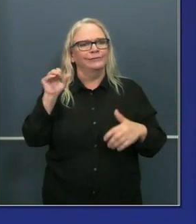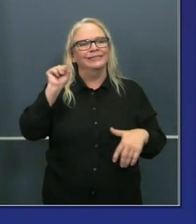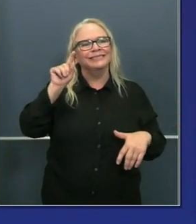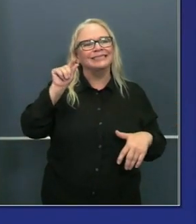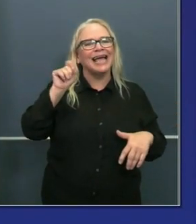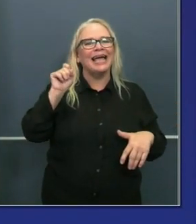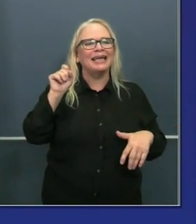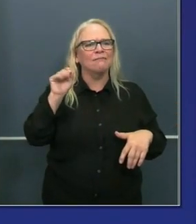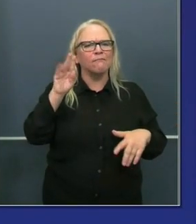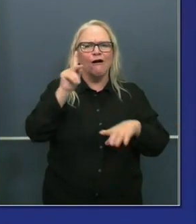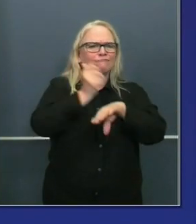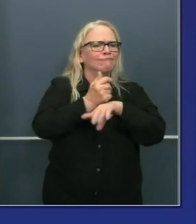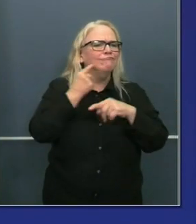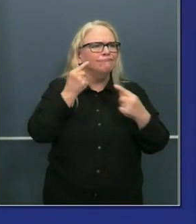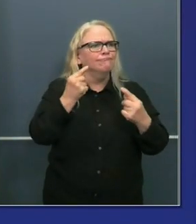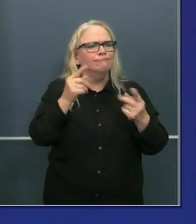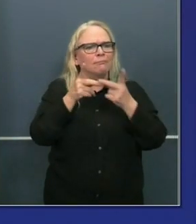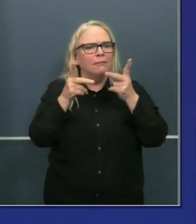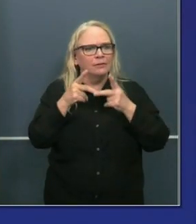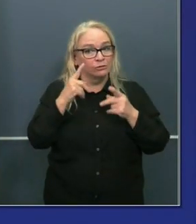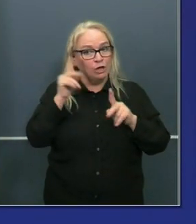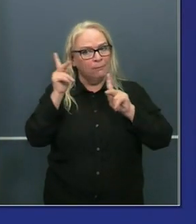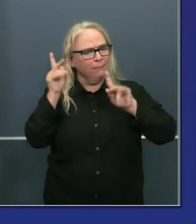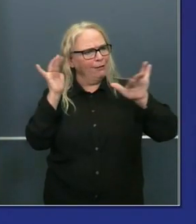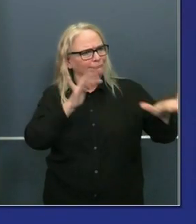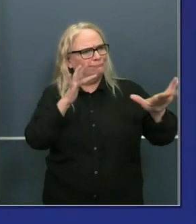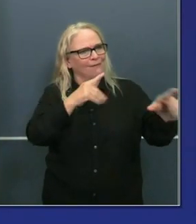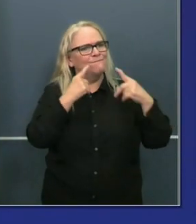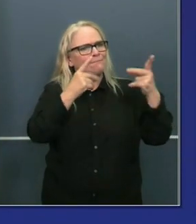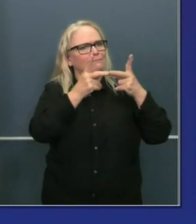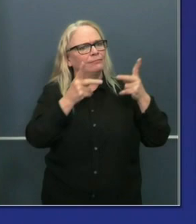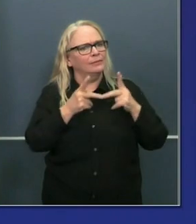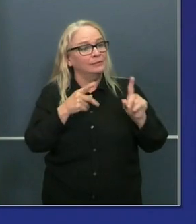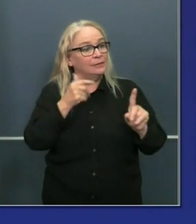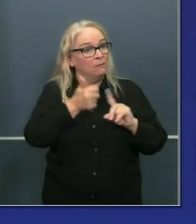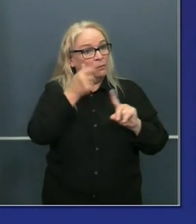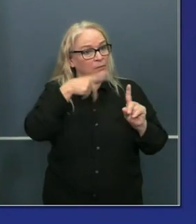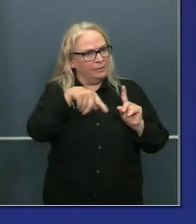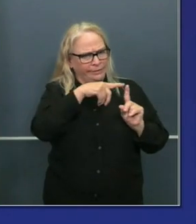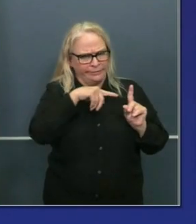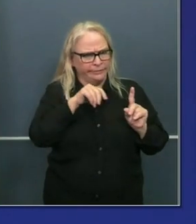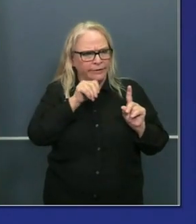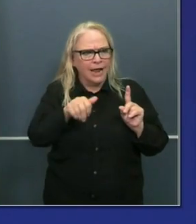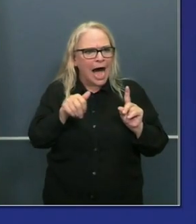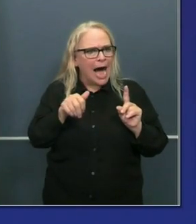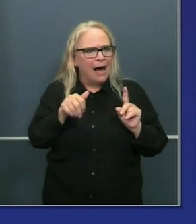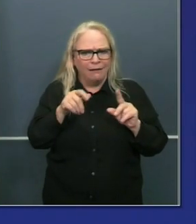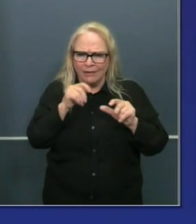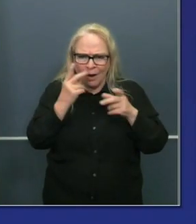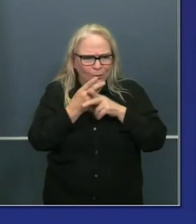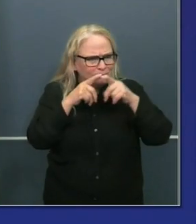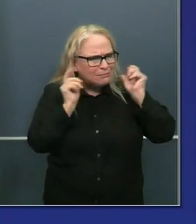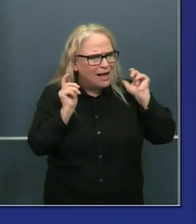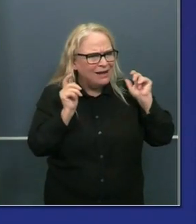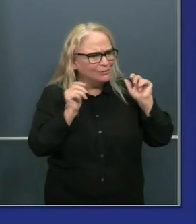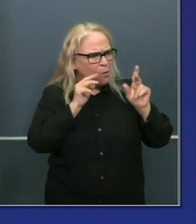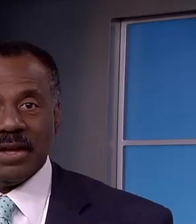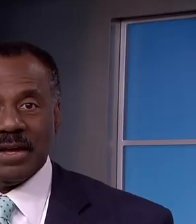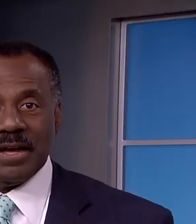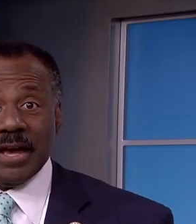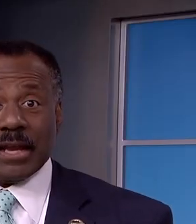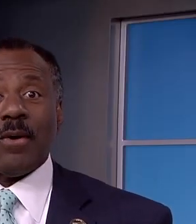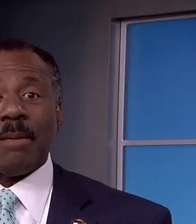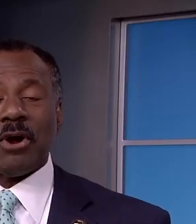simply aren't able to practice social distancing, practice physical distancing, and those modifications are being made as well.